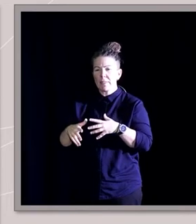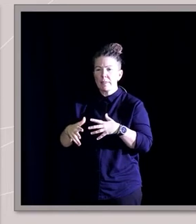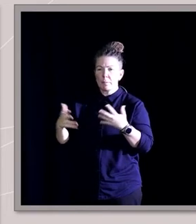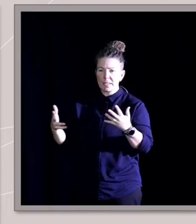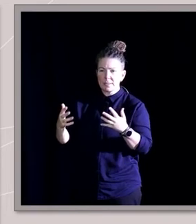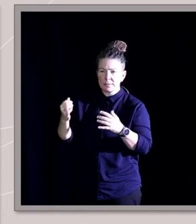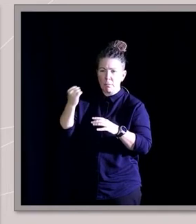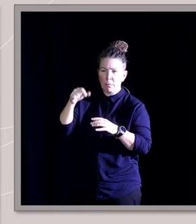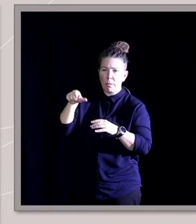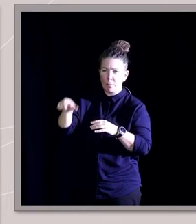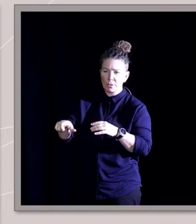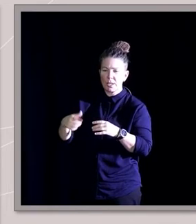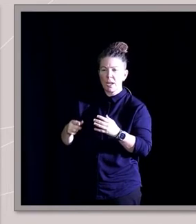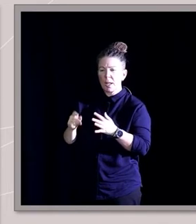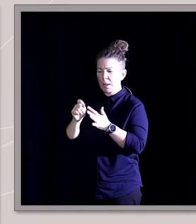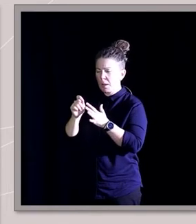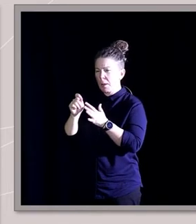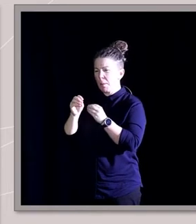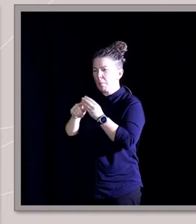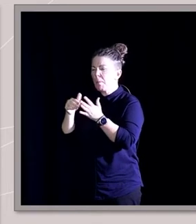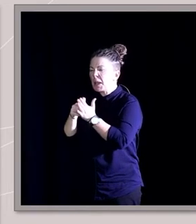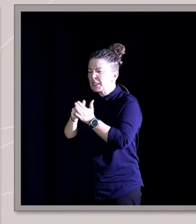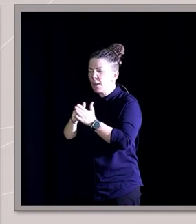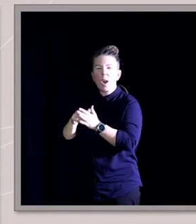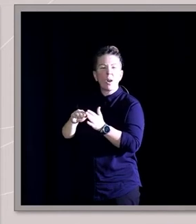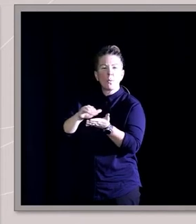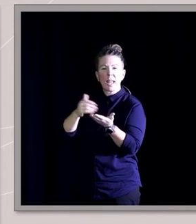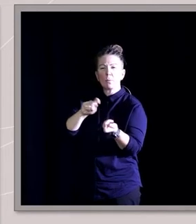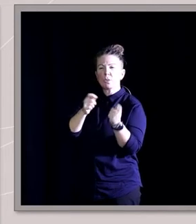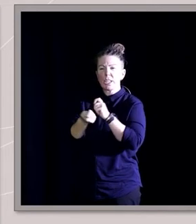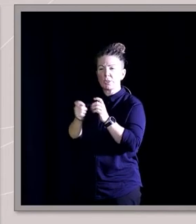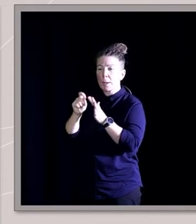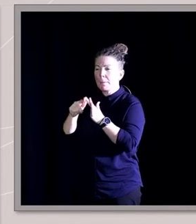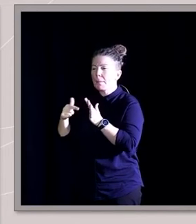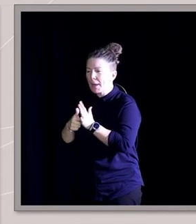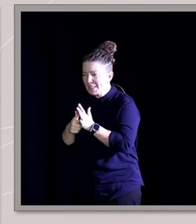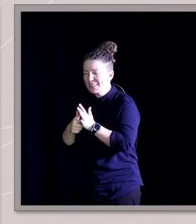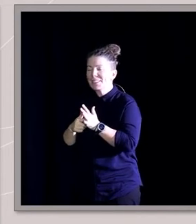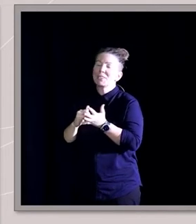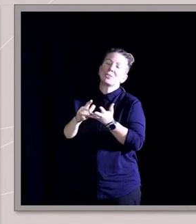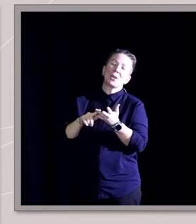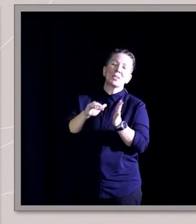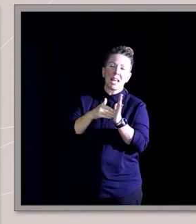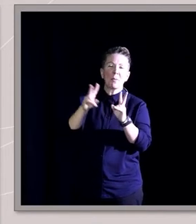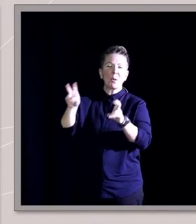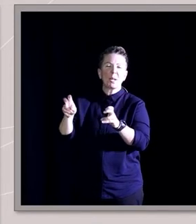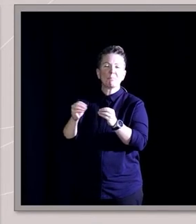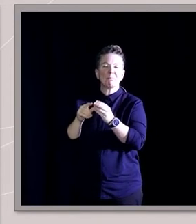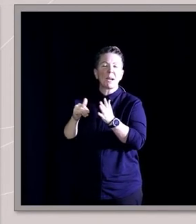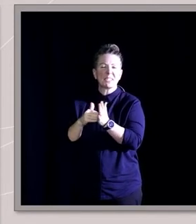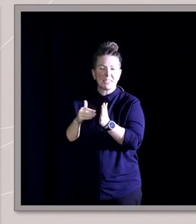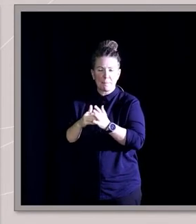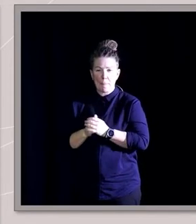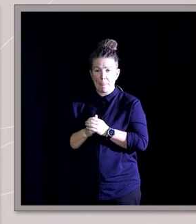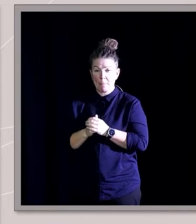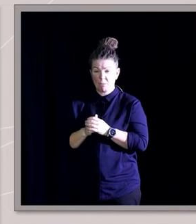wasn't quite landing on Buzz, I started calling him Peck, and my parents were like, let's stick with Buzz. And that's when Buzz landed. So, just down the road from our